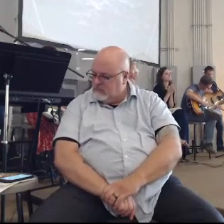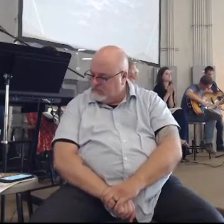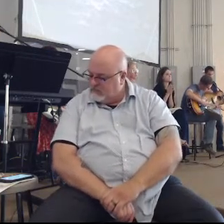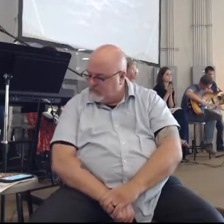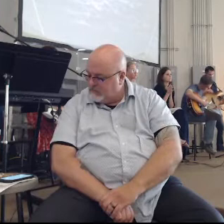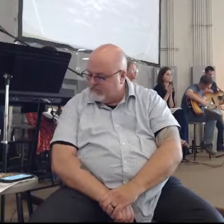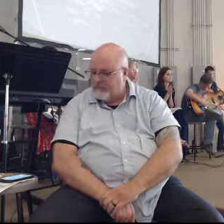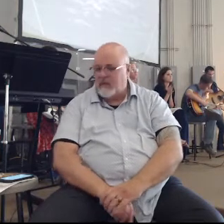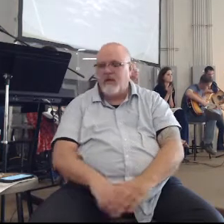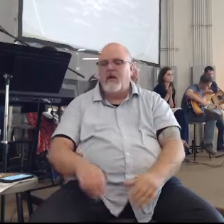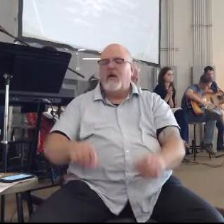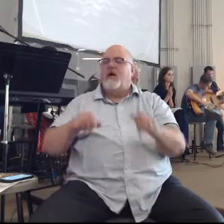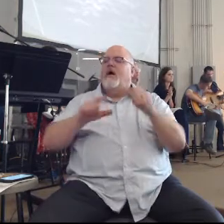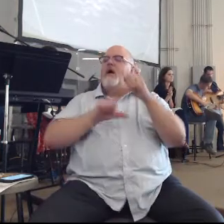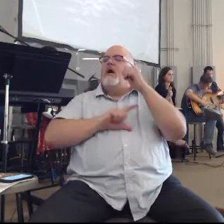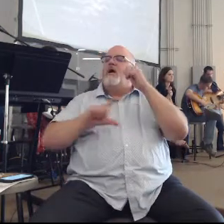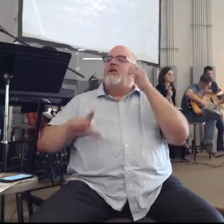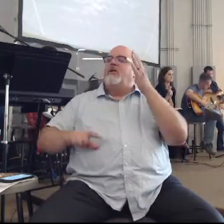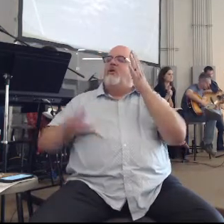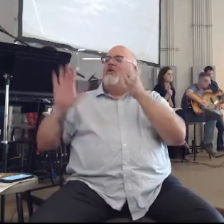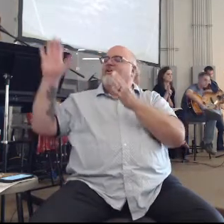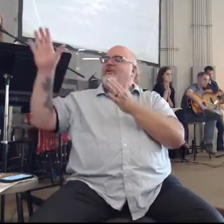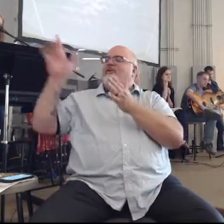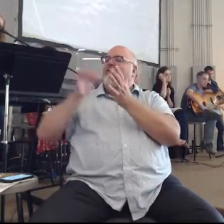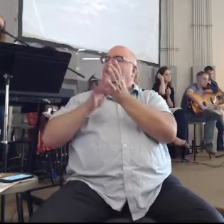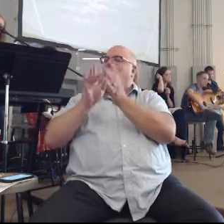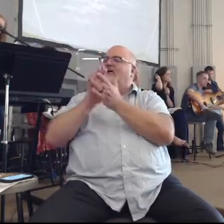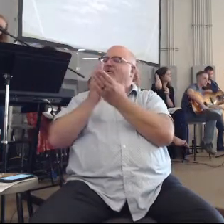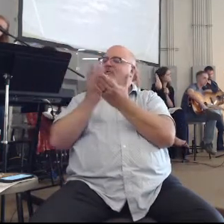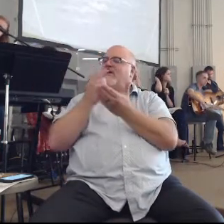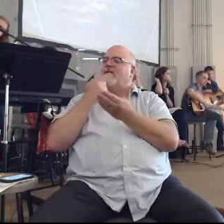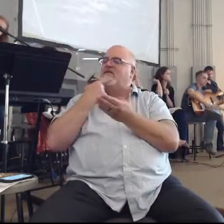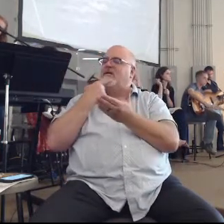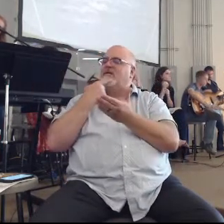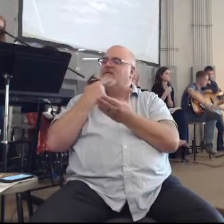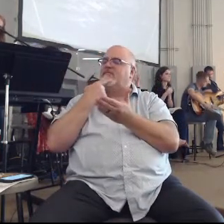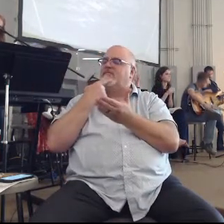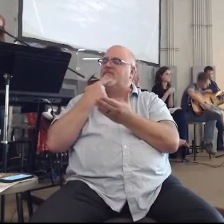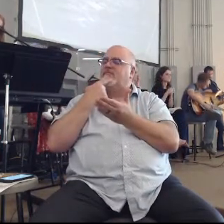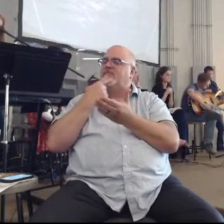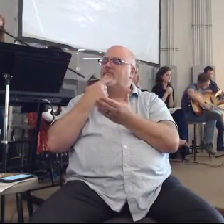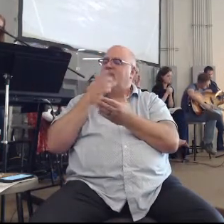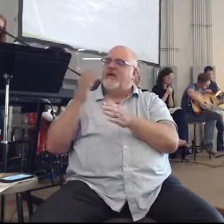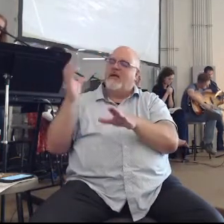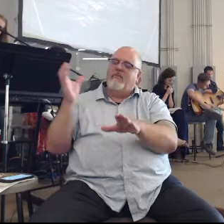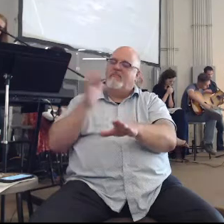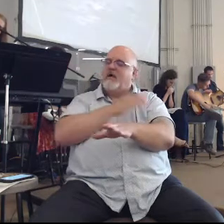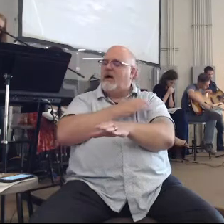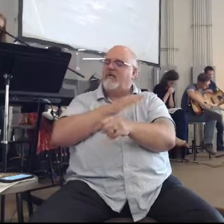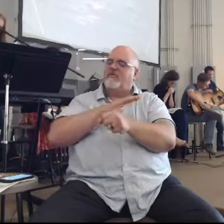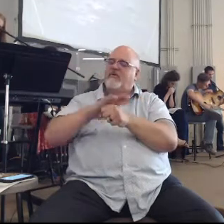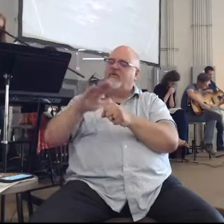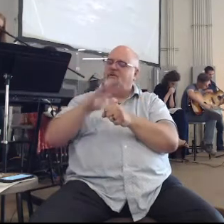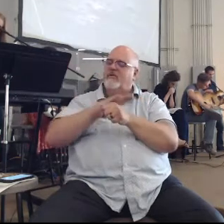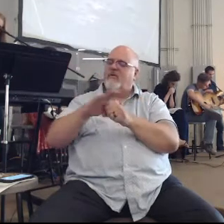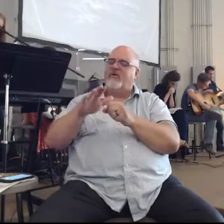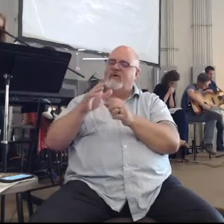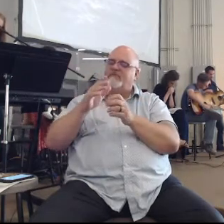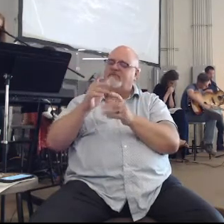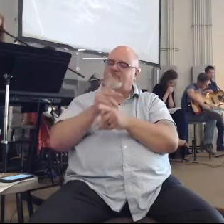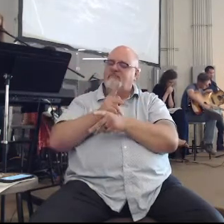Lord, your word says that it is powerful enough to equip us for